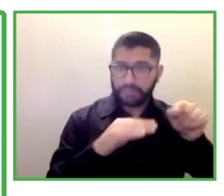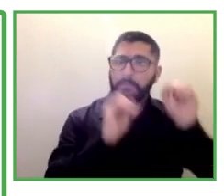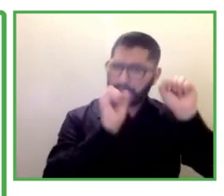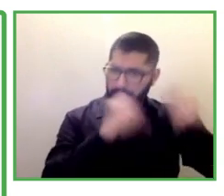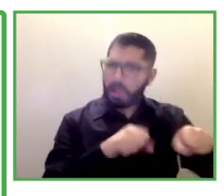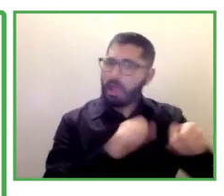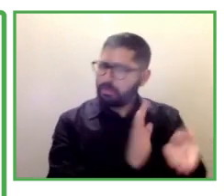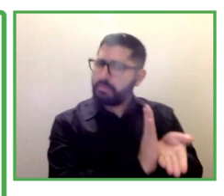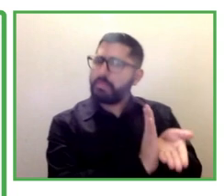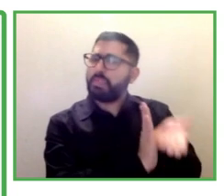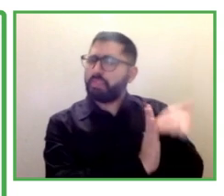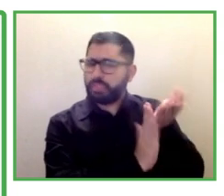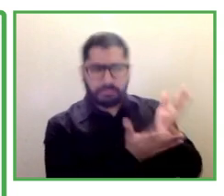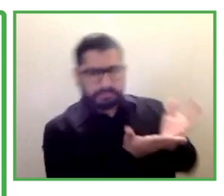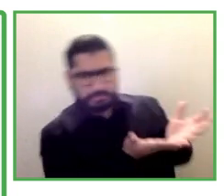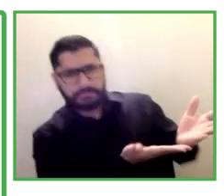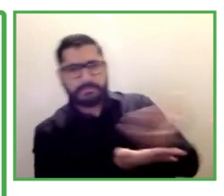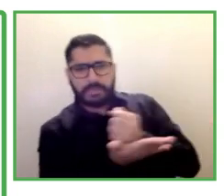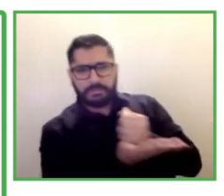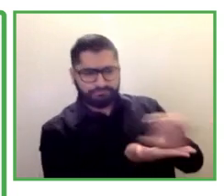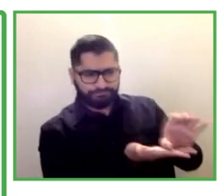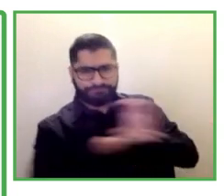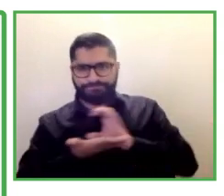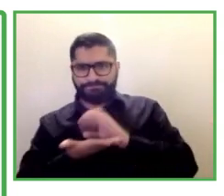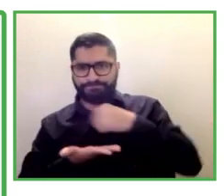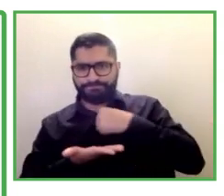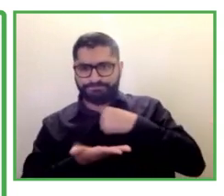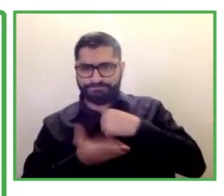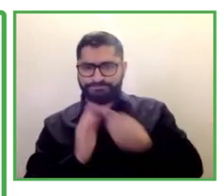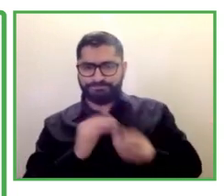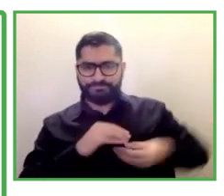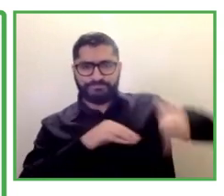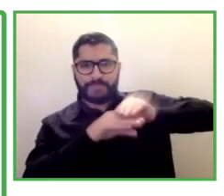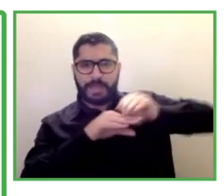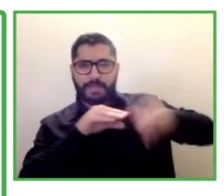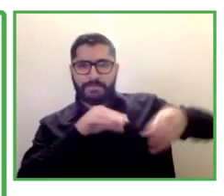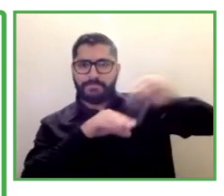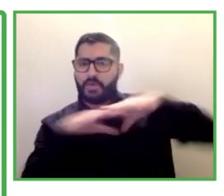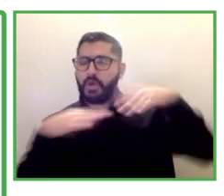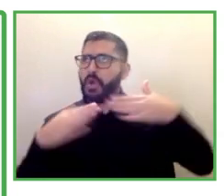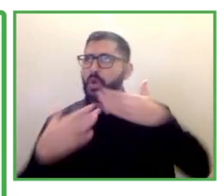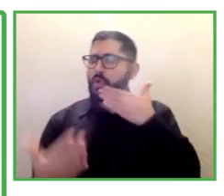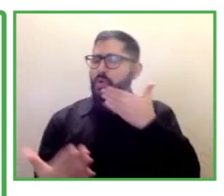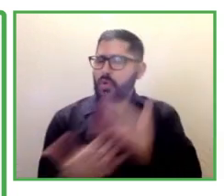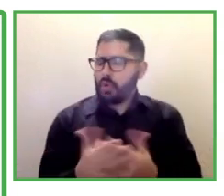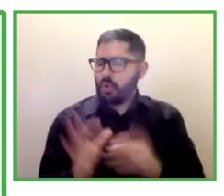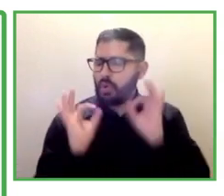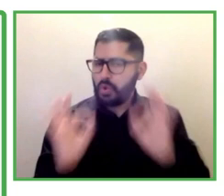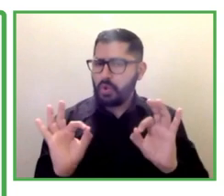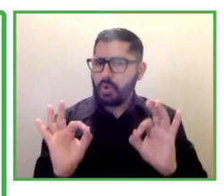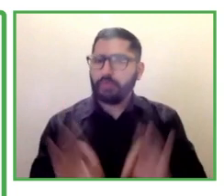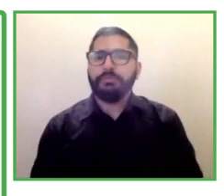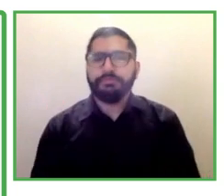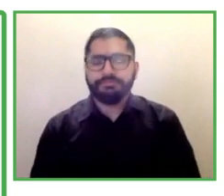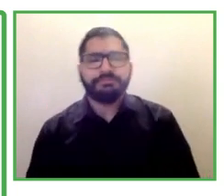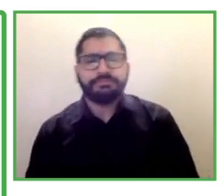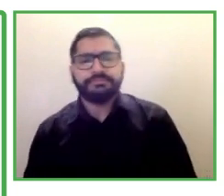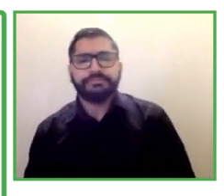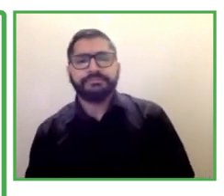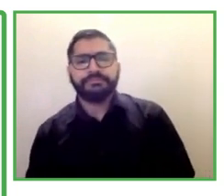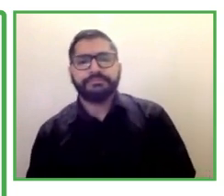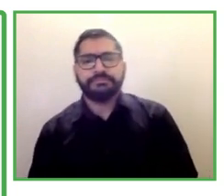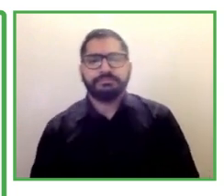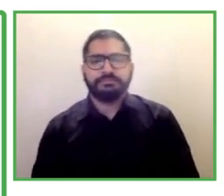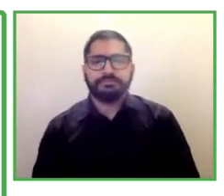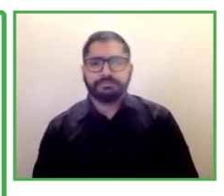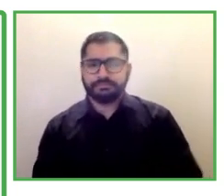we also really uh pride the program on the fact that the position described the positions are